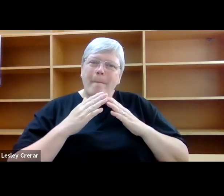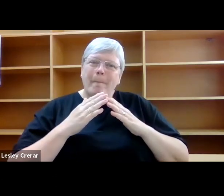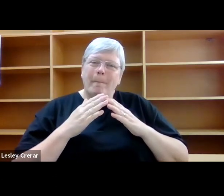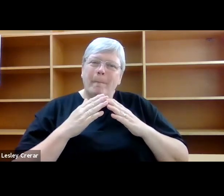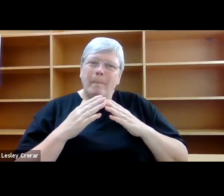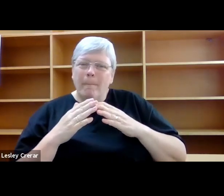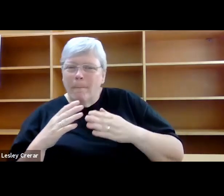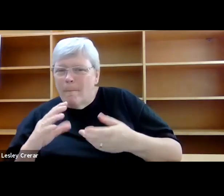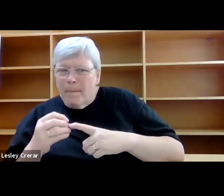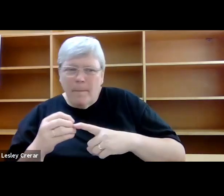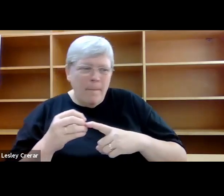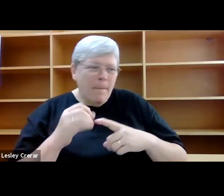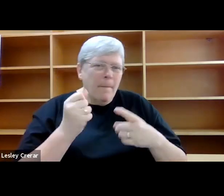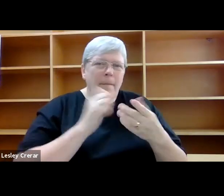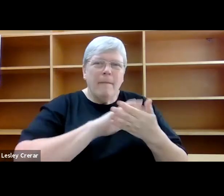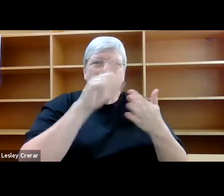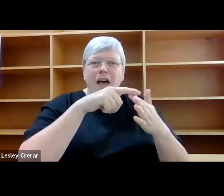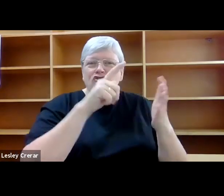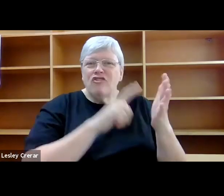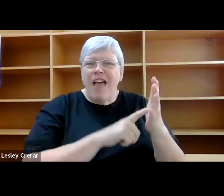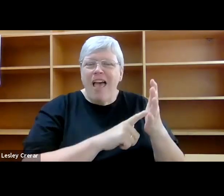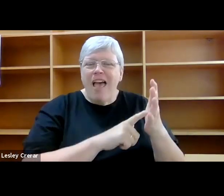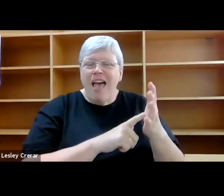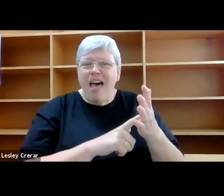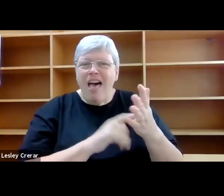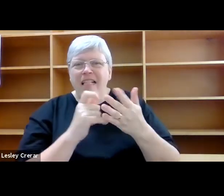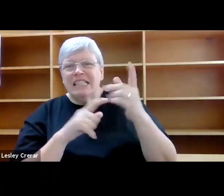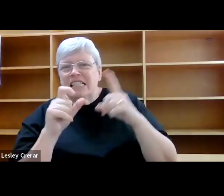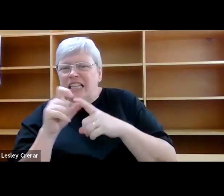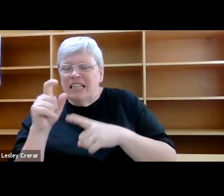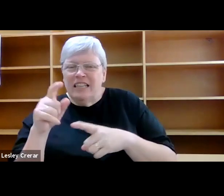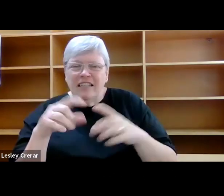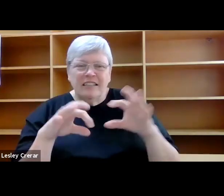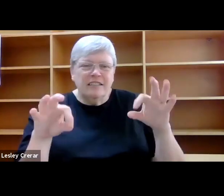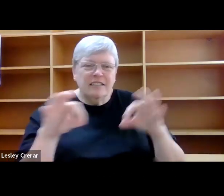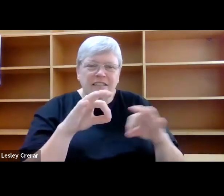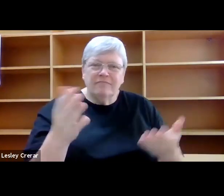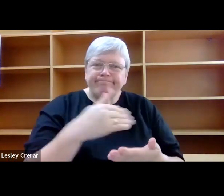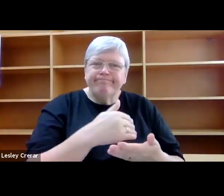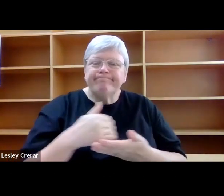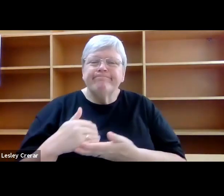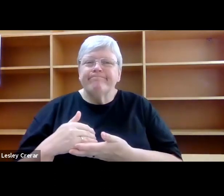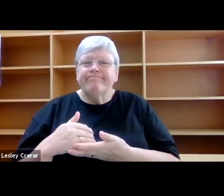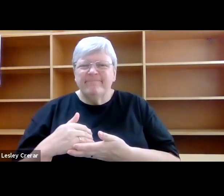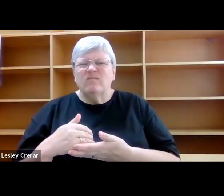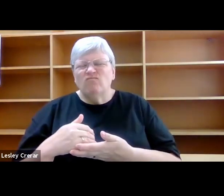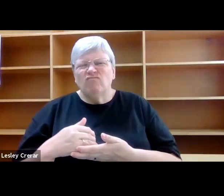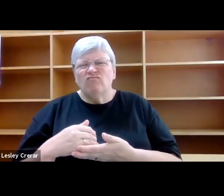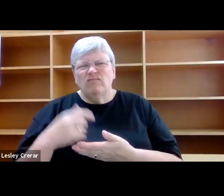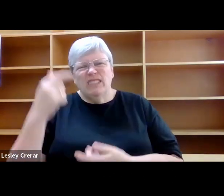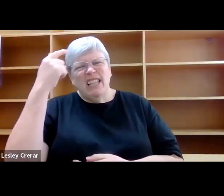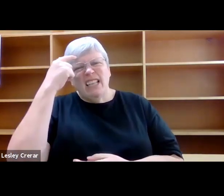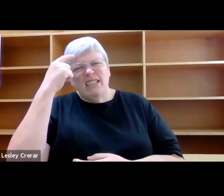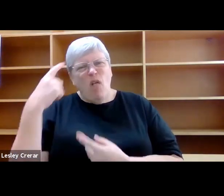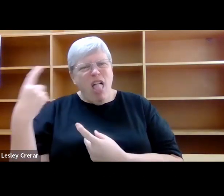and little strands of dried-out seaweed. Now, I am a much more sensible forager, and know what I